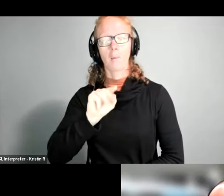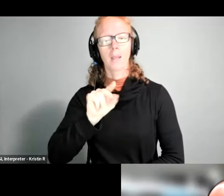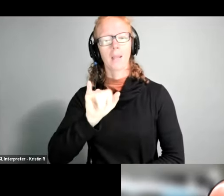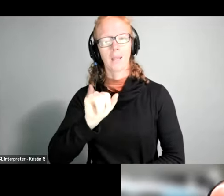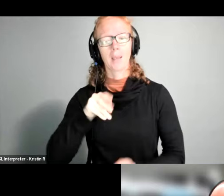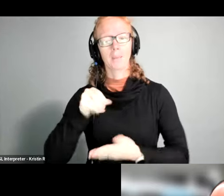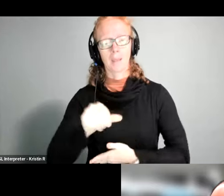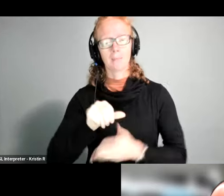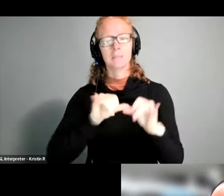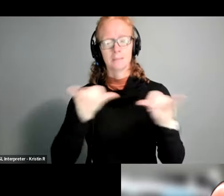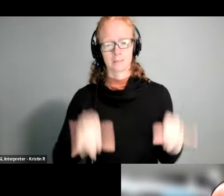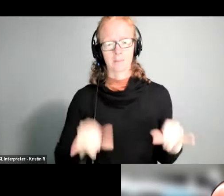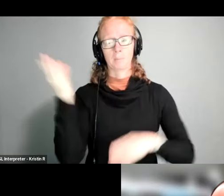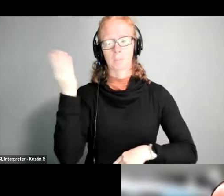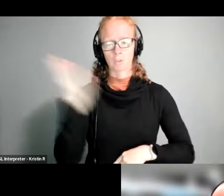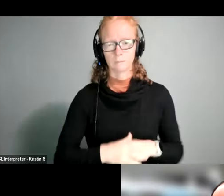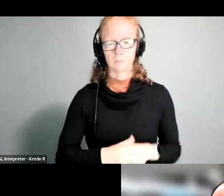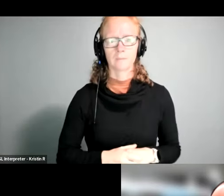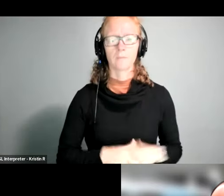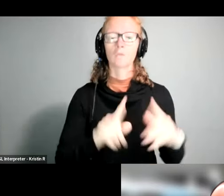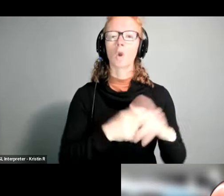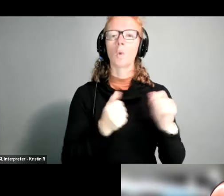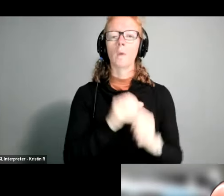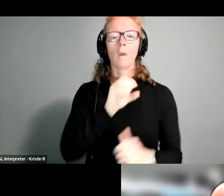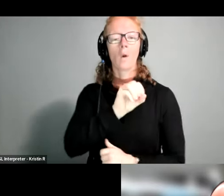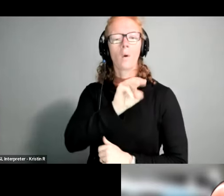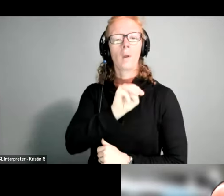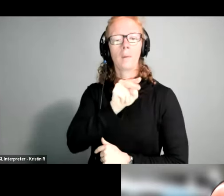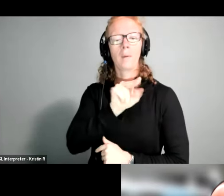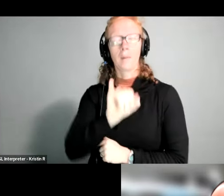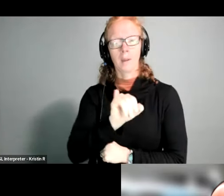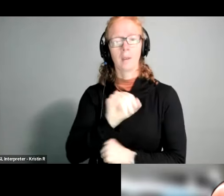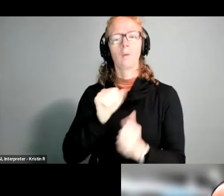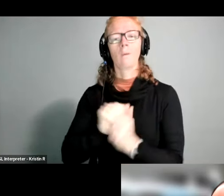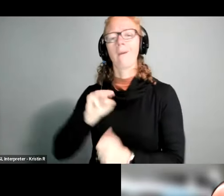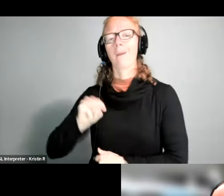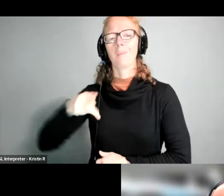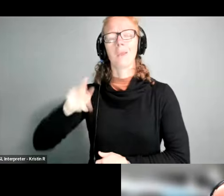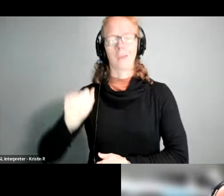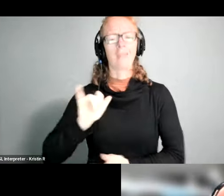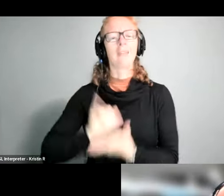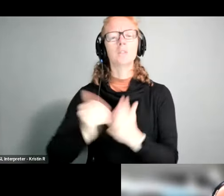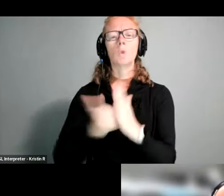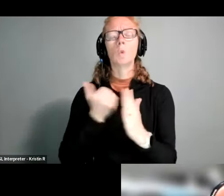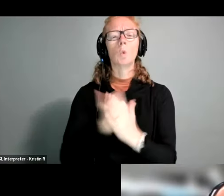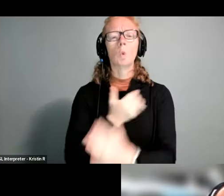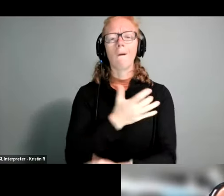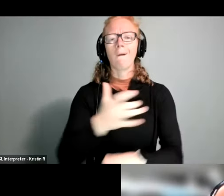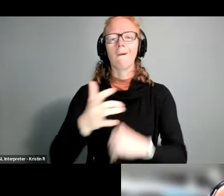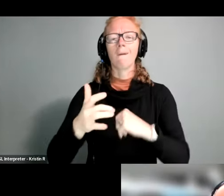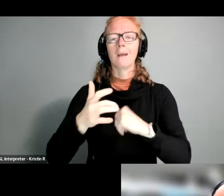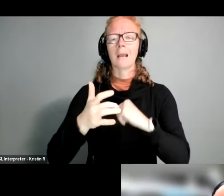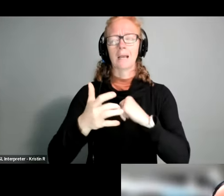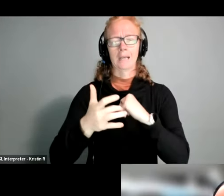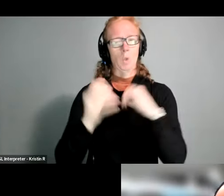we're going to begin with omni through the mpa which is the new contactless fare payment system